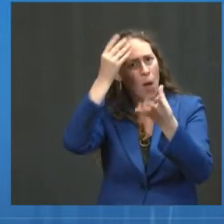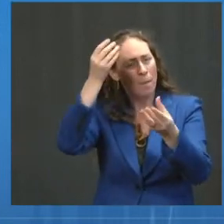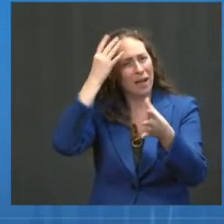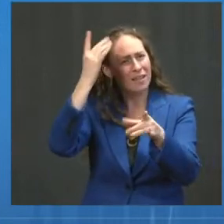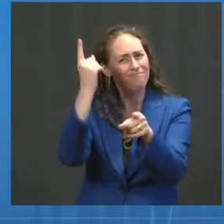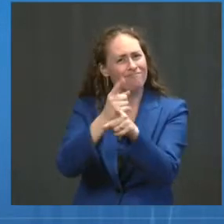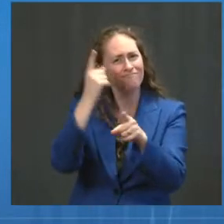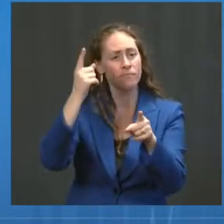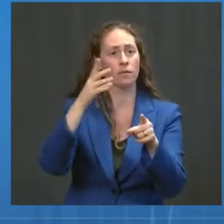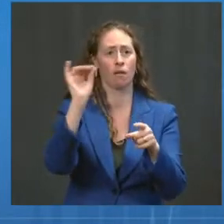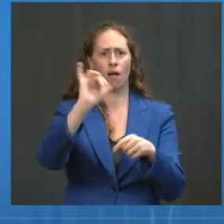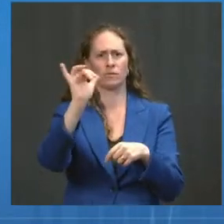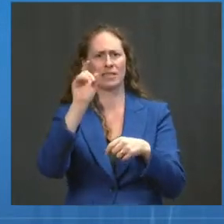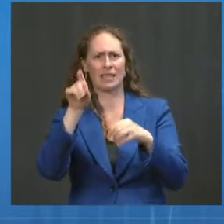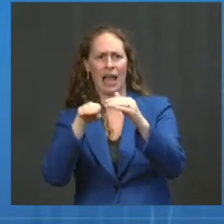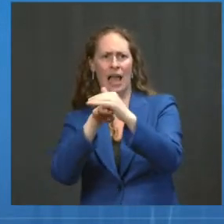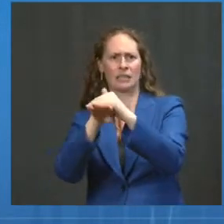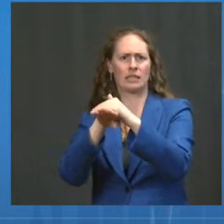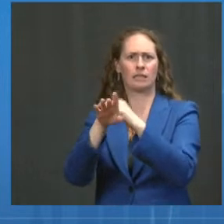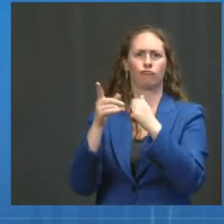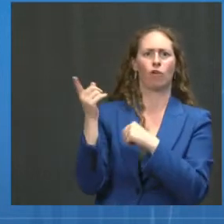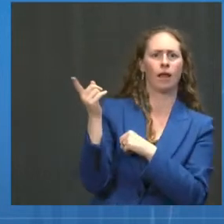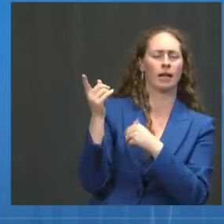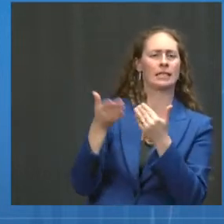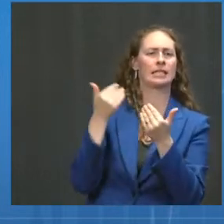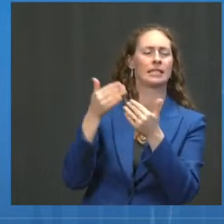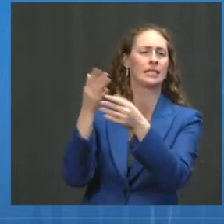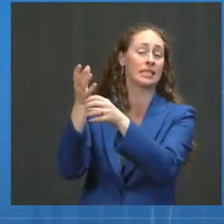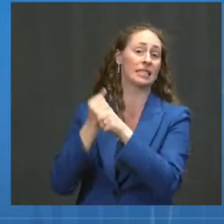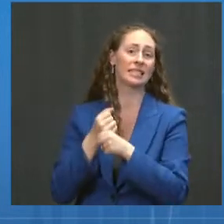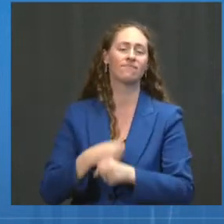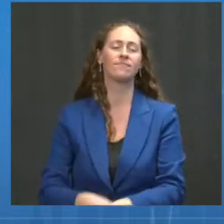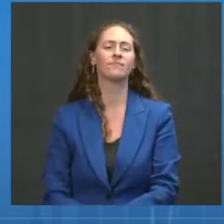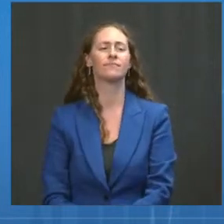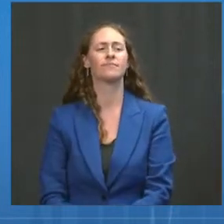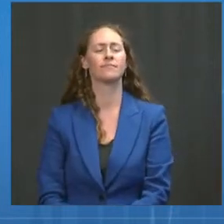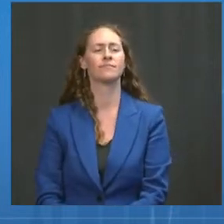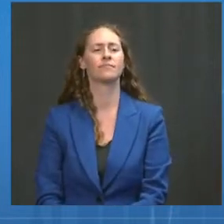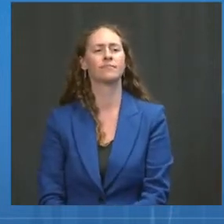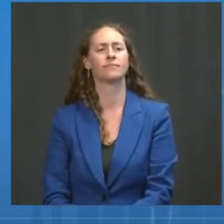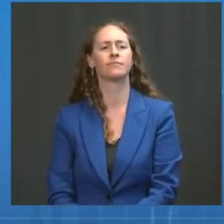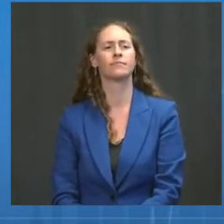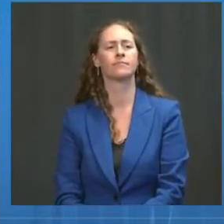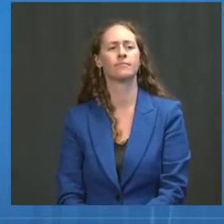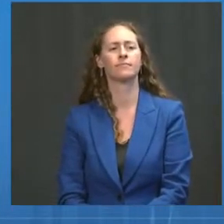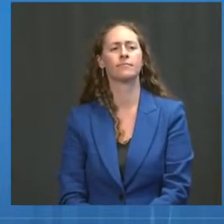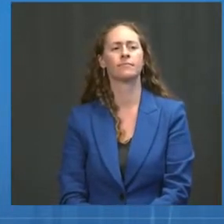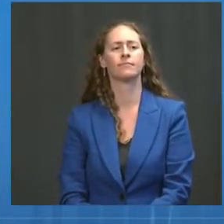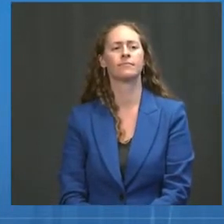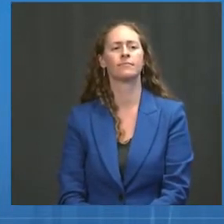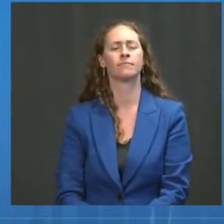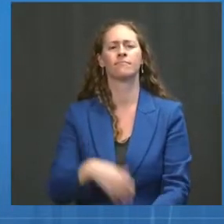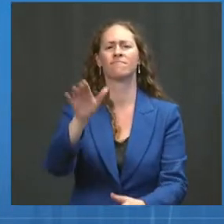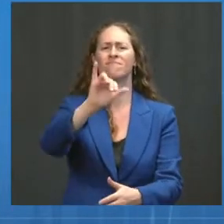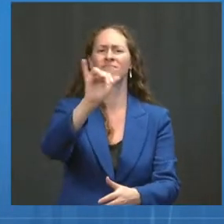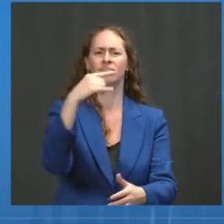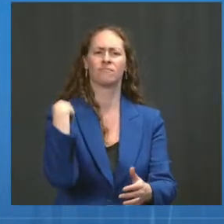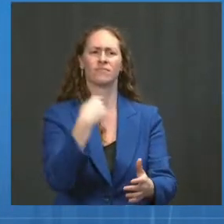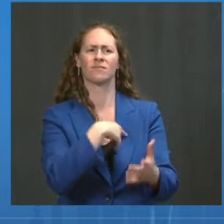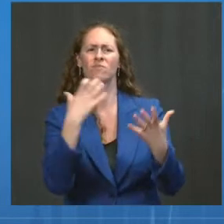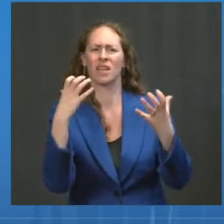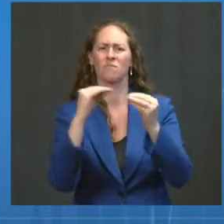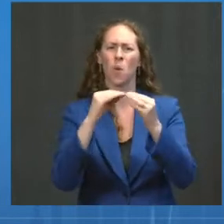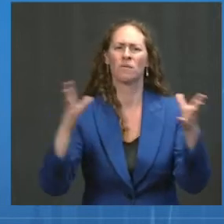vaccinations. We will also continue to expand our efforts to increase the supply of vaccines for other countries,